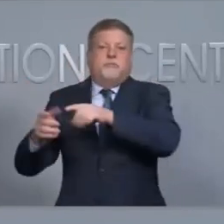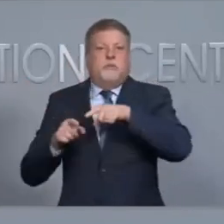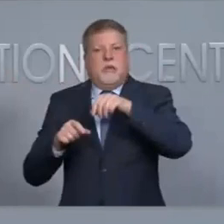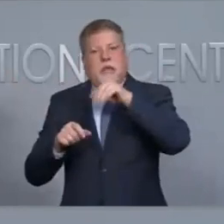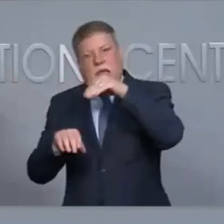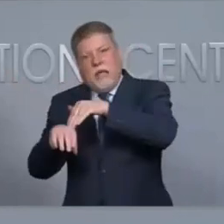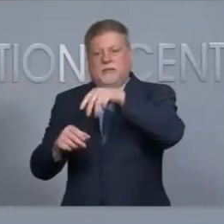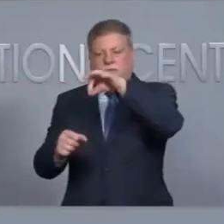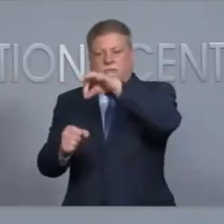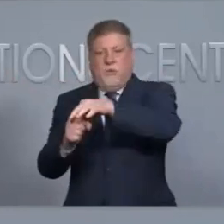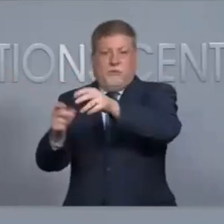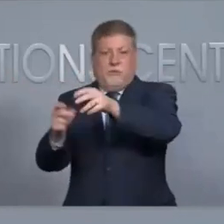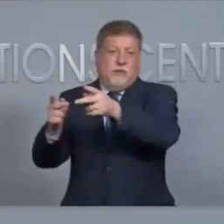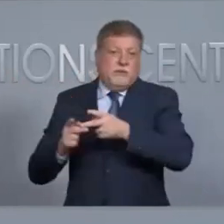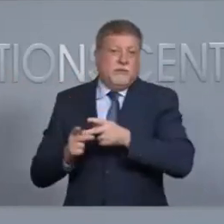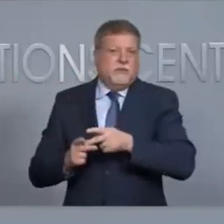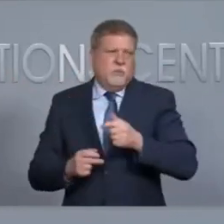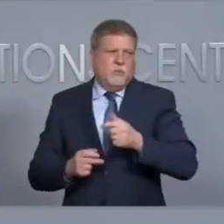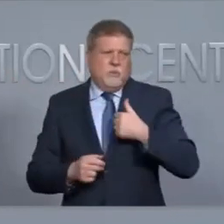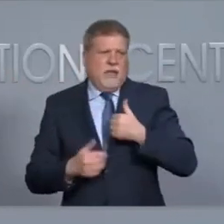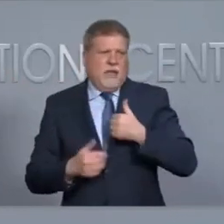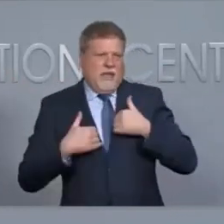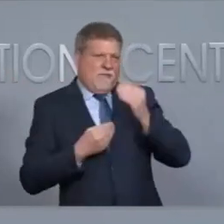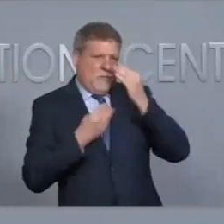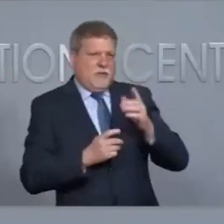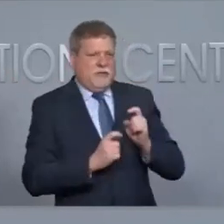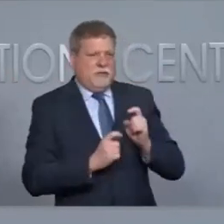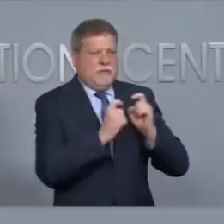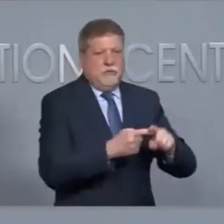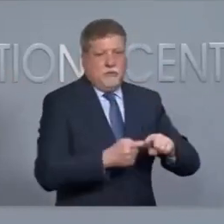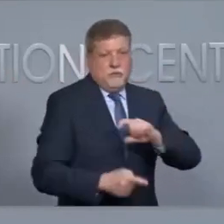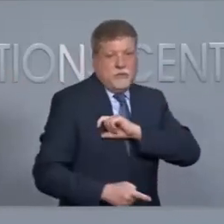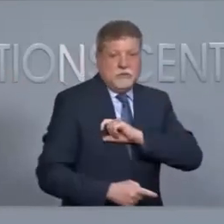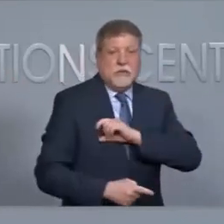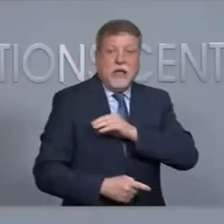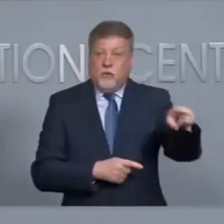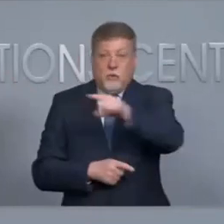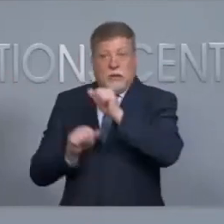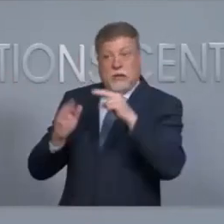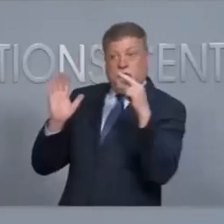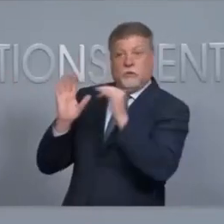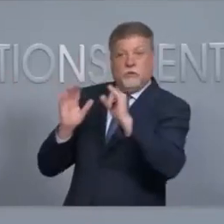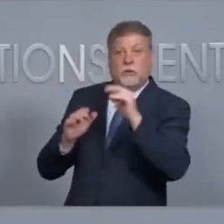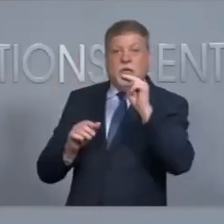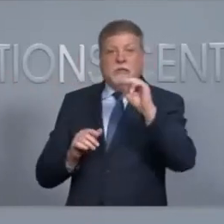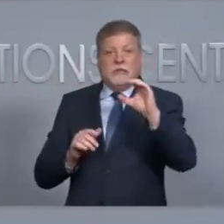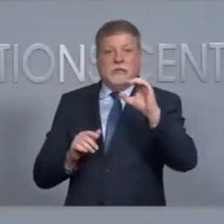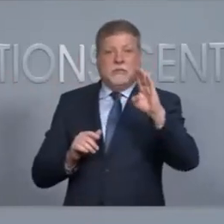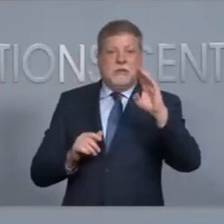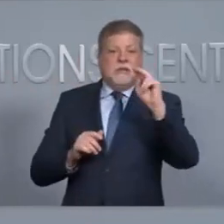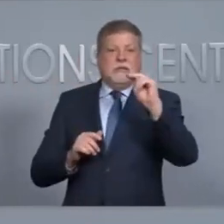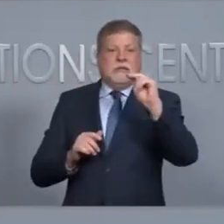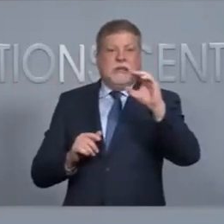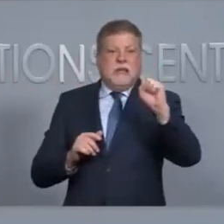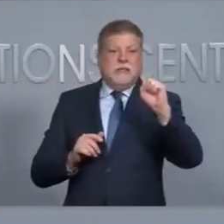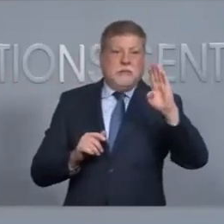we have maintained that material for them. That is available for the public on our website, ncsve.gov, as